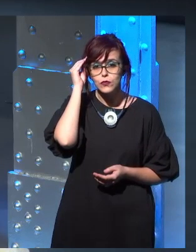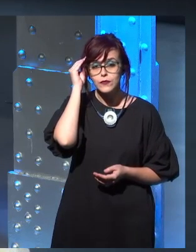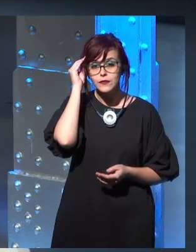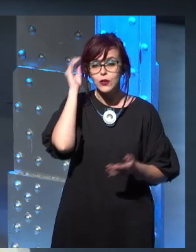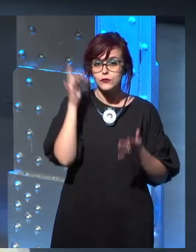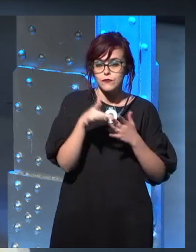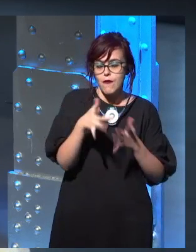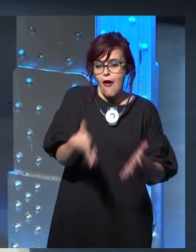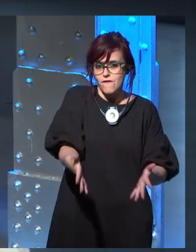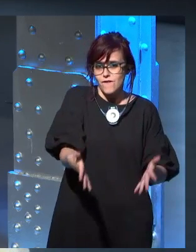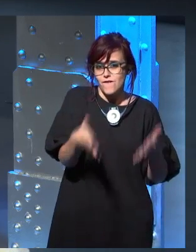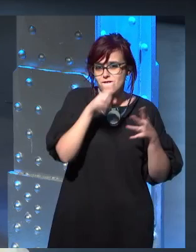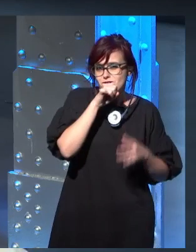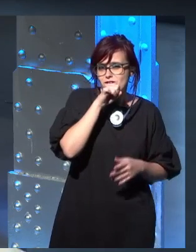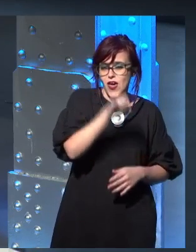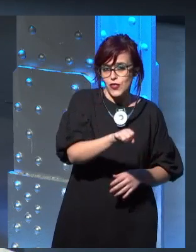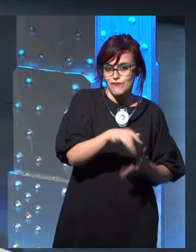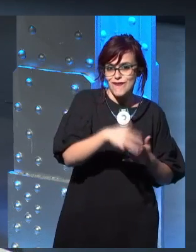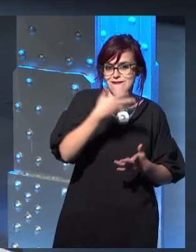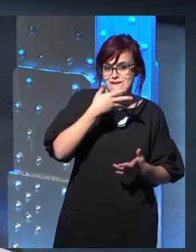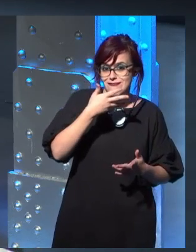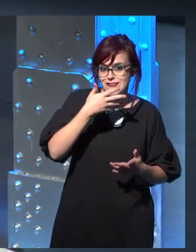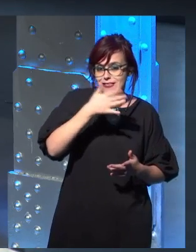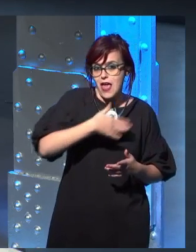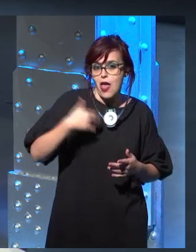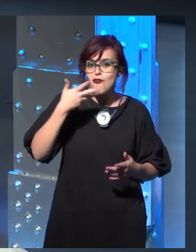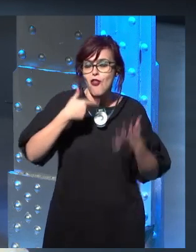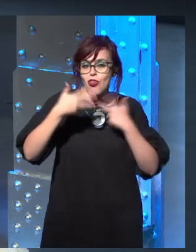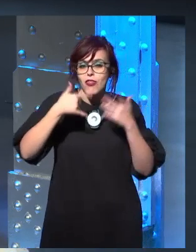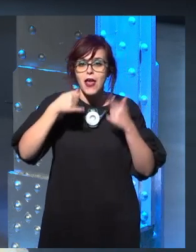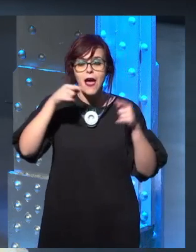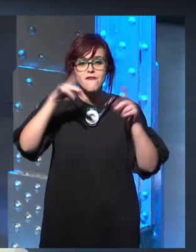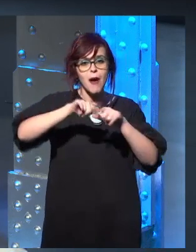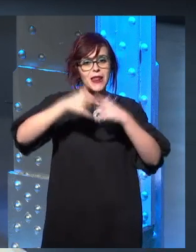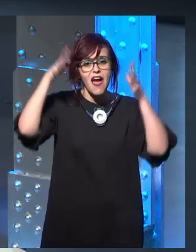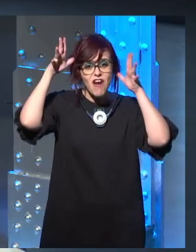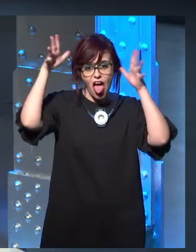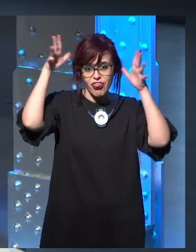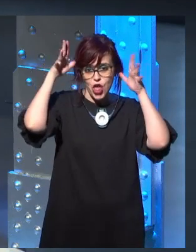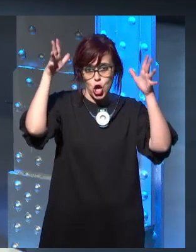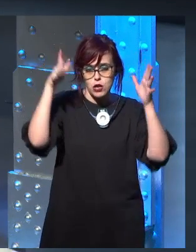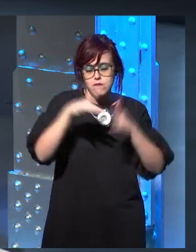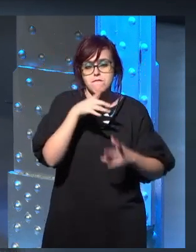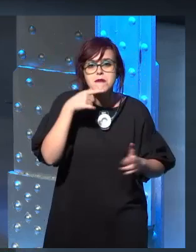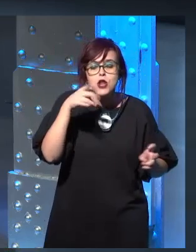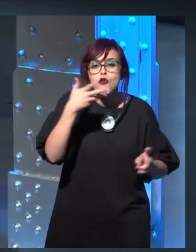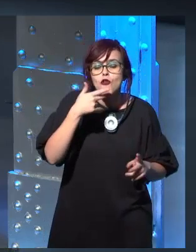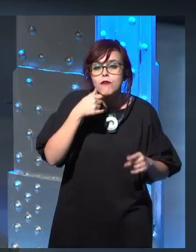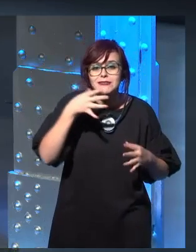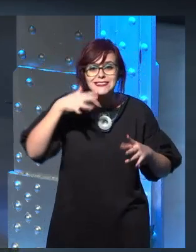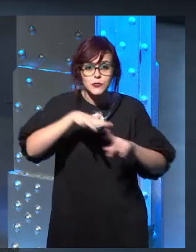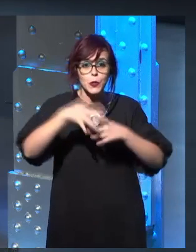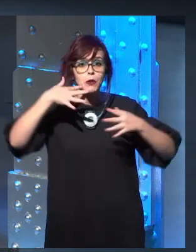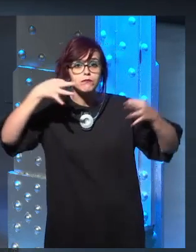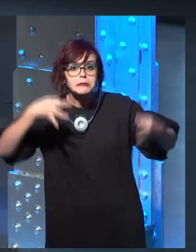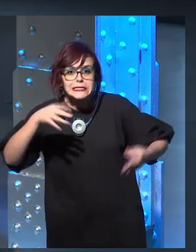Um, I think, uh, because George has said, oh, you know, once you've read, you've seen, you know, read the books, you'll, or, you'll know everything you need to know about